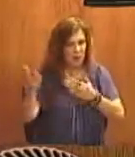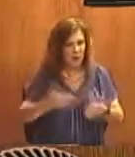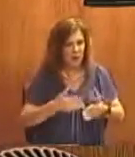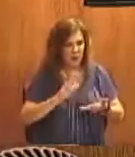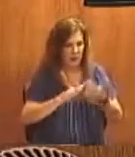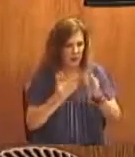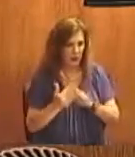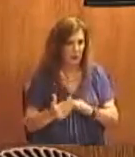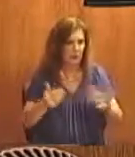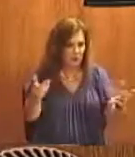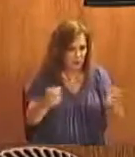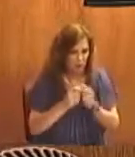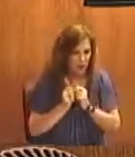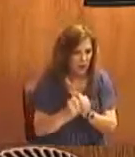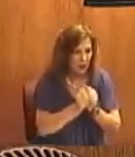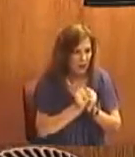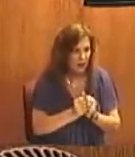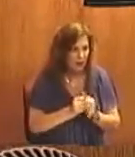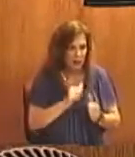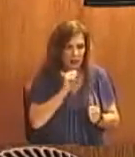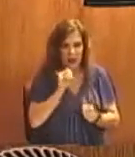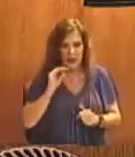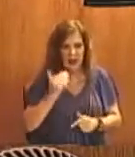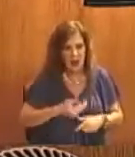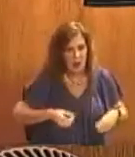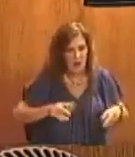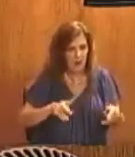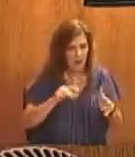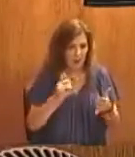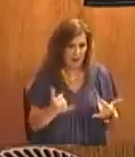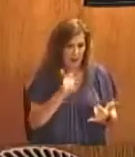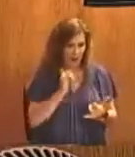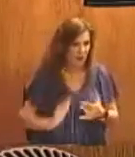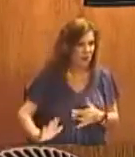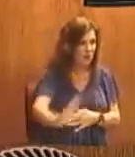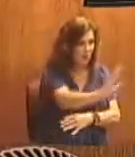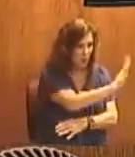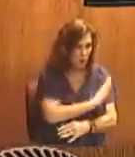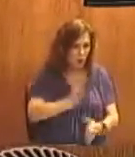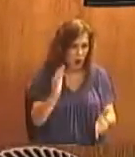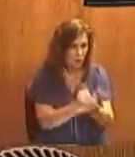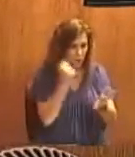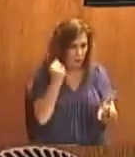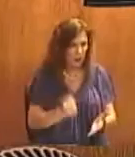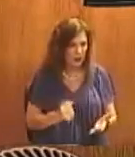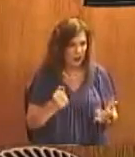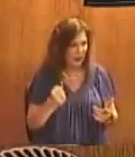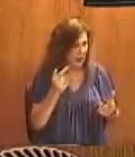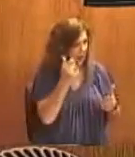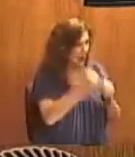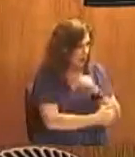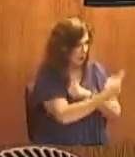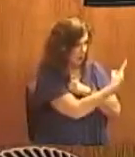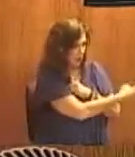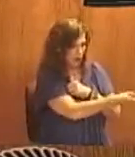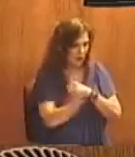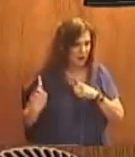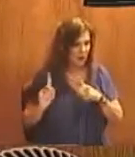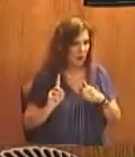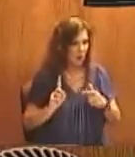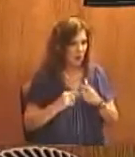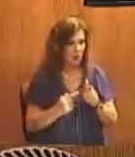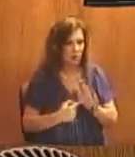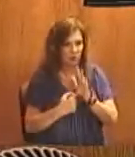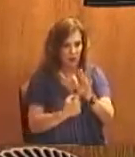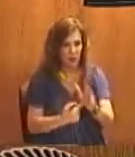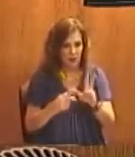opportunity this is your opportunity your opportunity each and every one of you to show